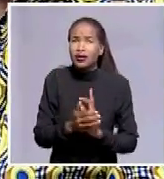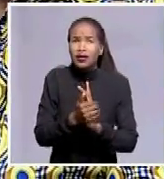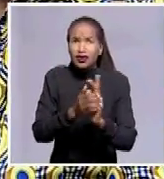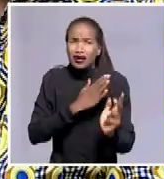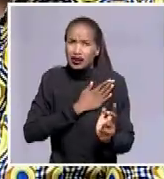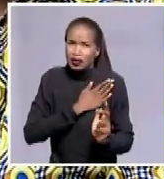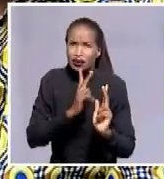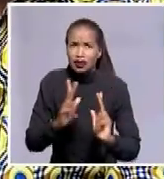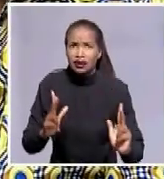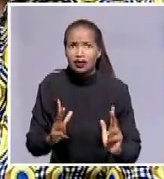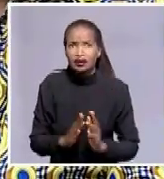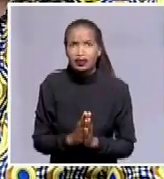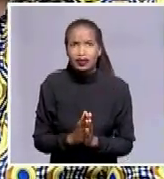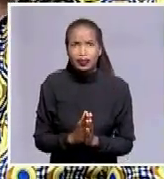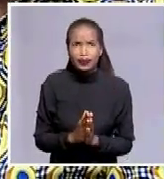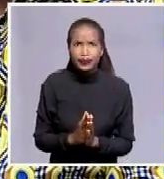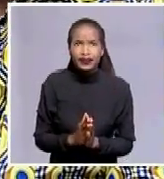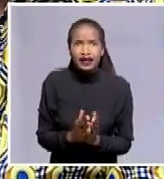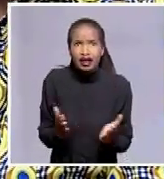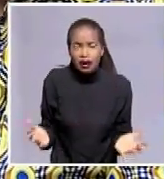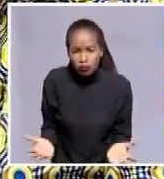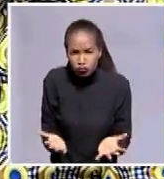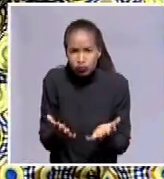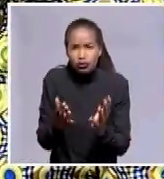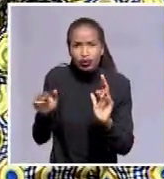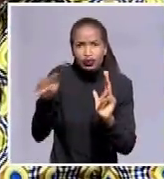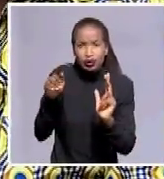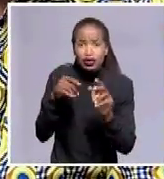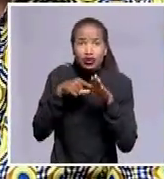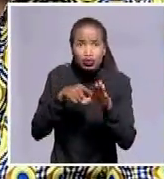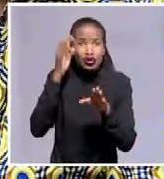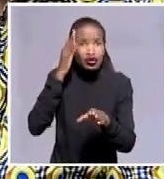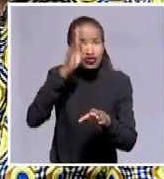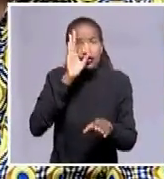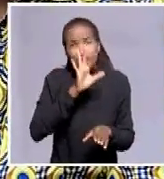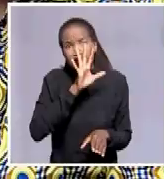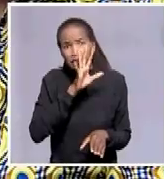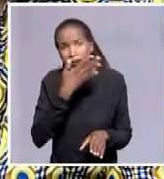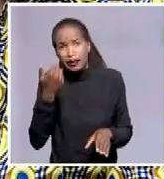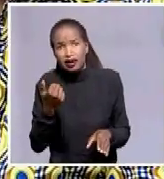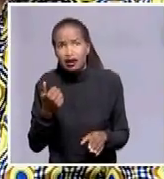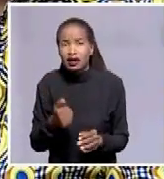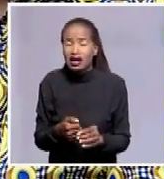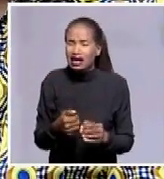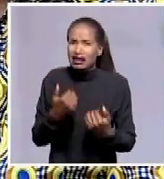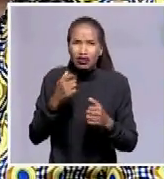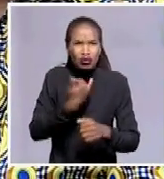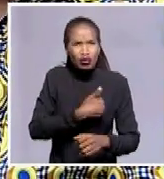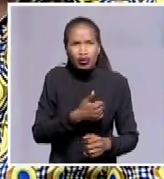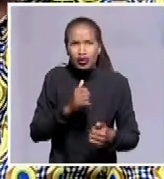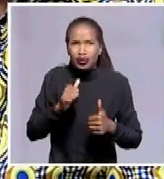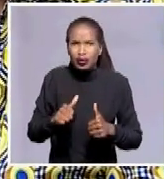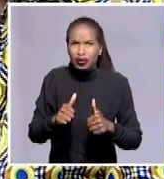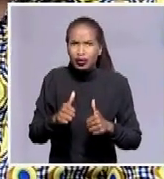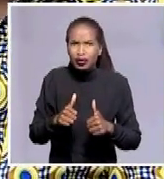in raising the bar for Zimbabwe and they can dream of a better tomorrow. And the mere fact that he could have lived until the day that an